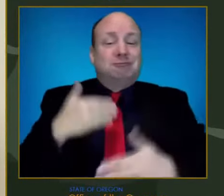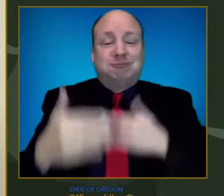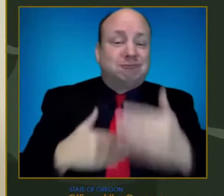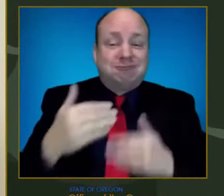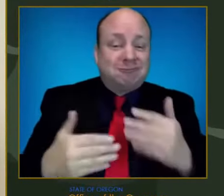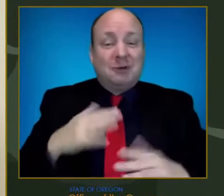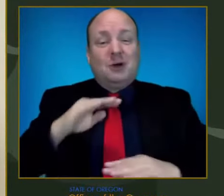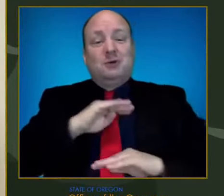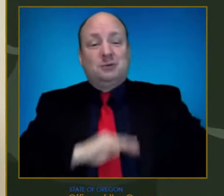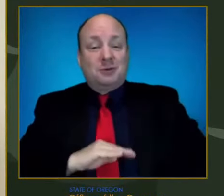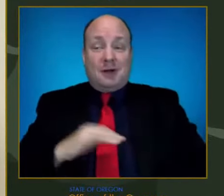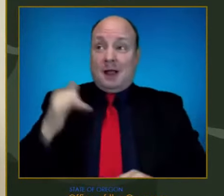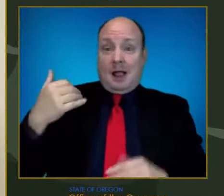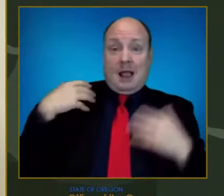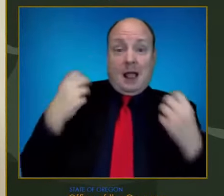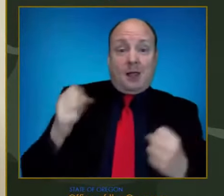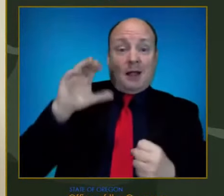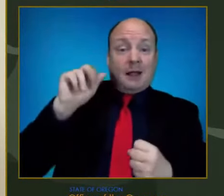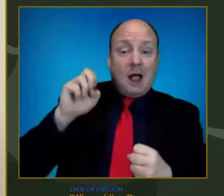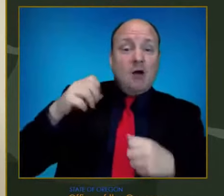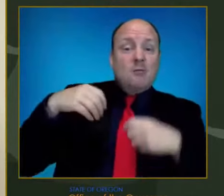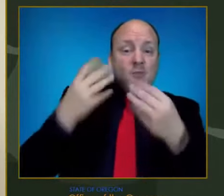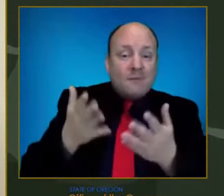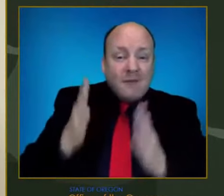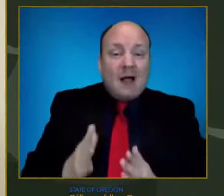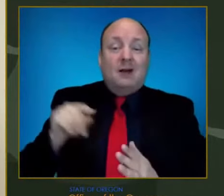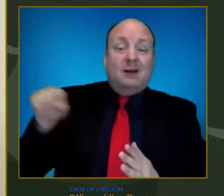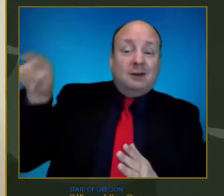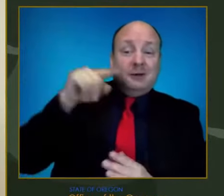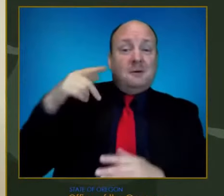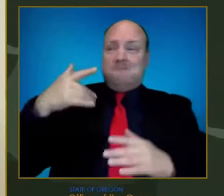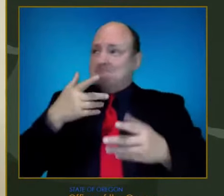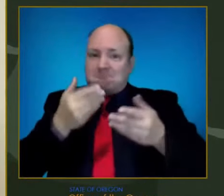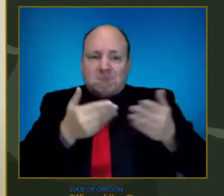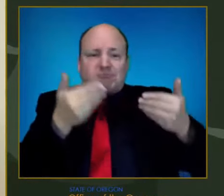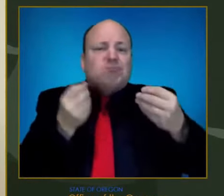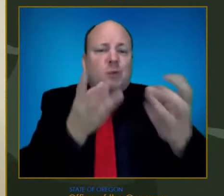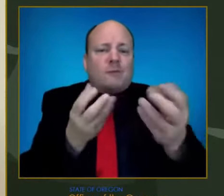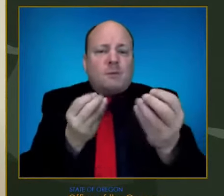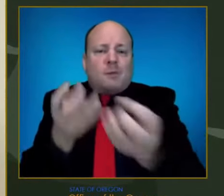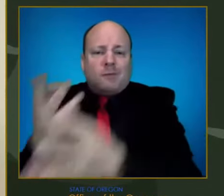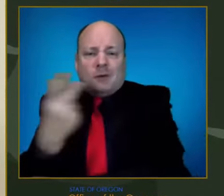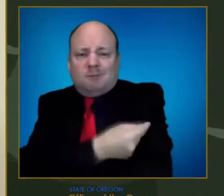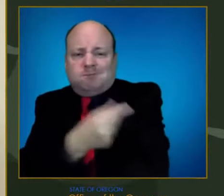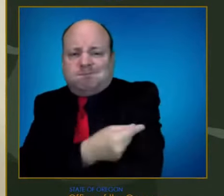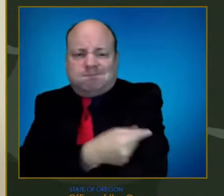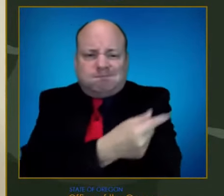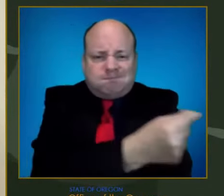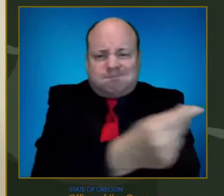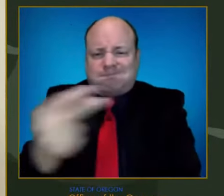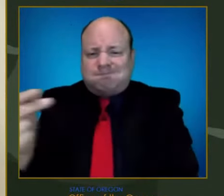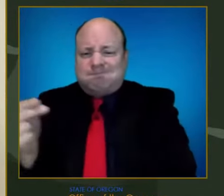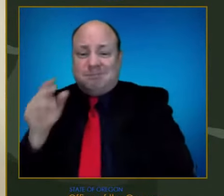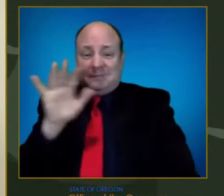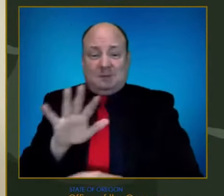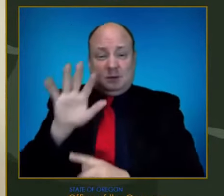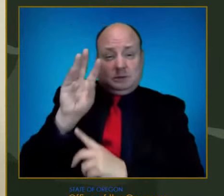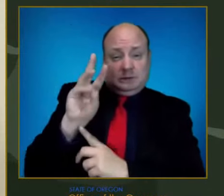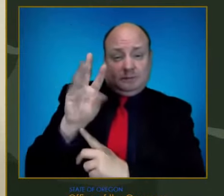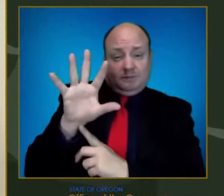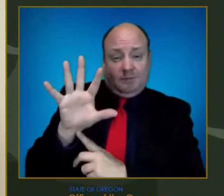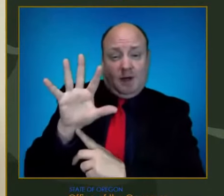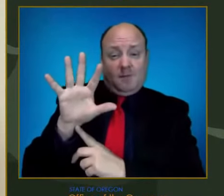workers from across our state received their first dose. Since then, 65.4% of